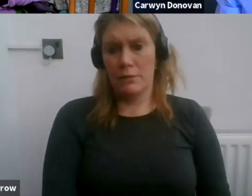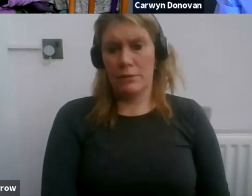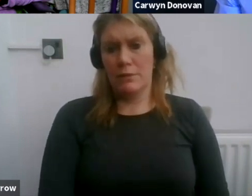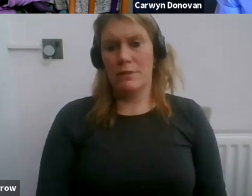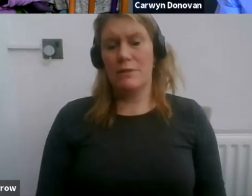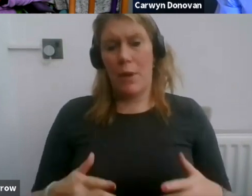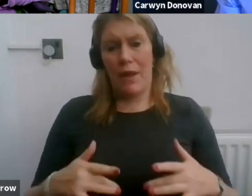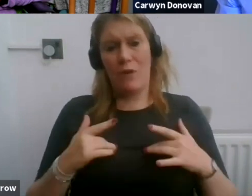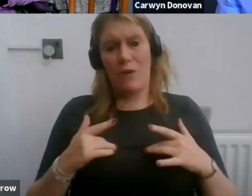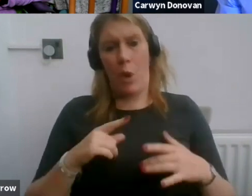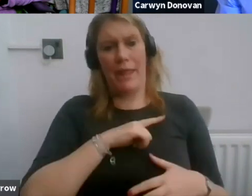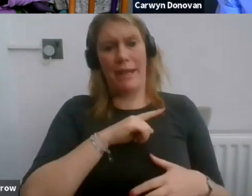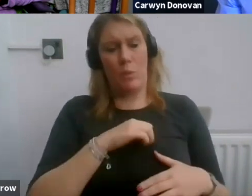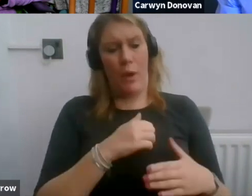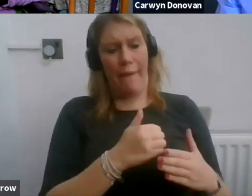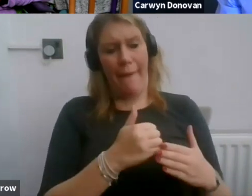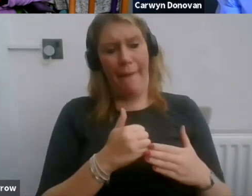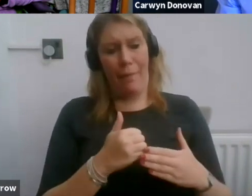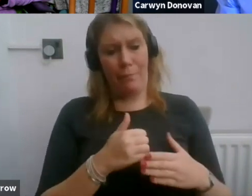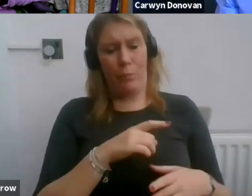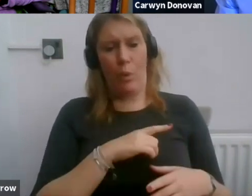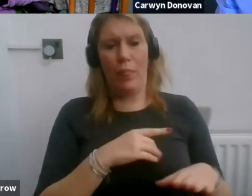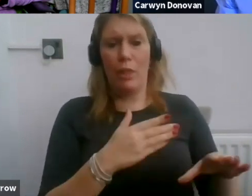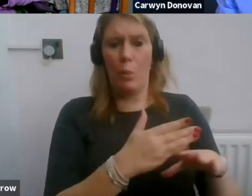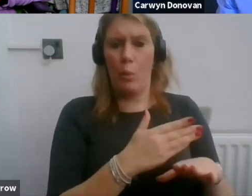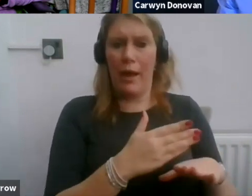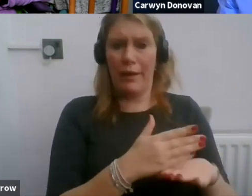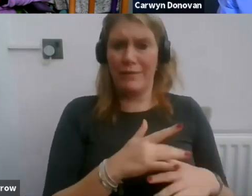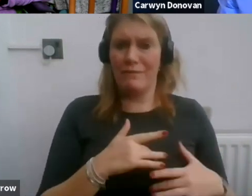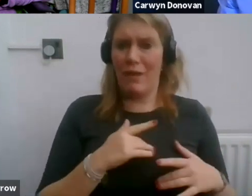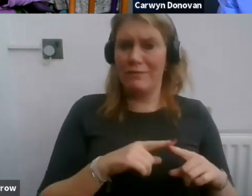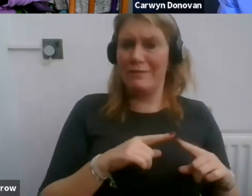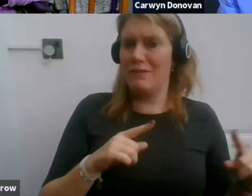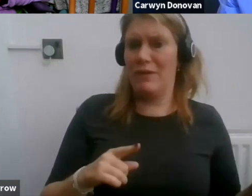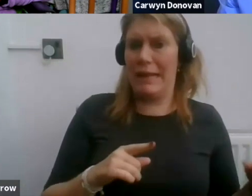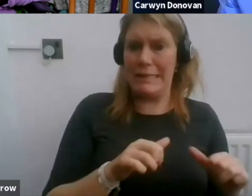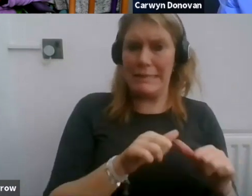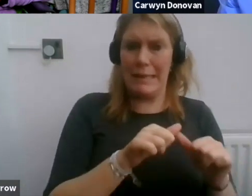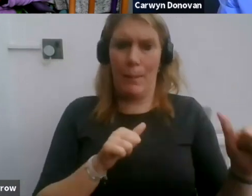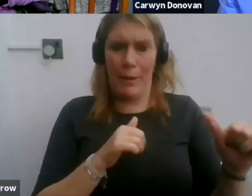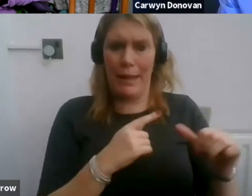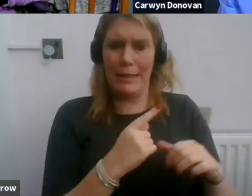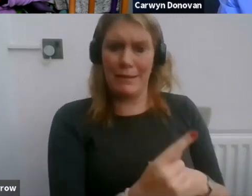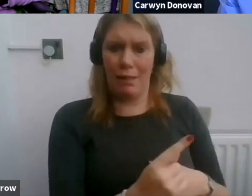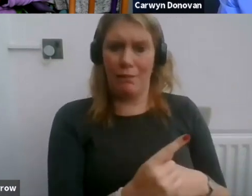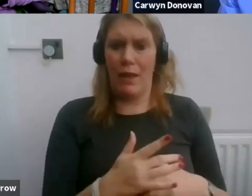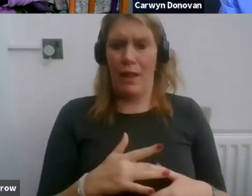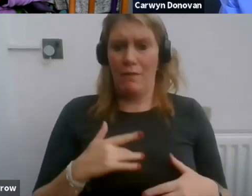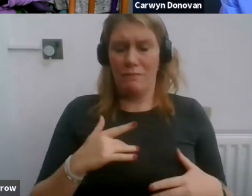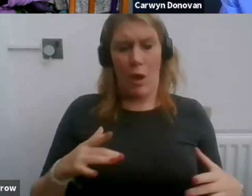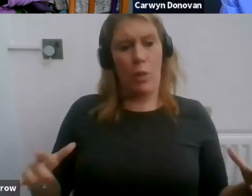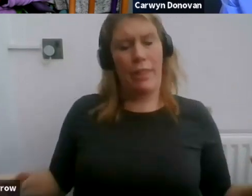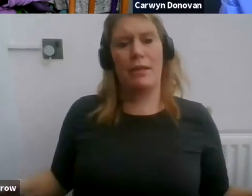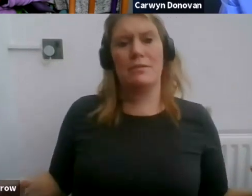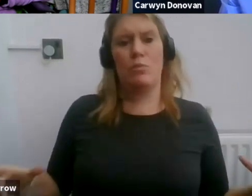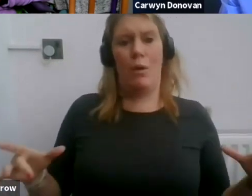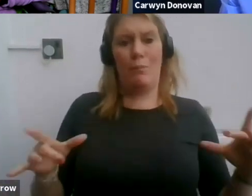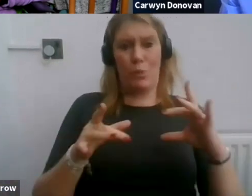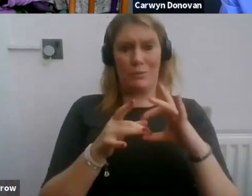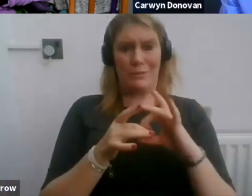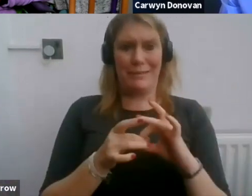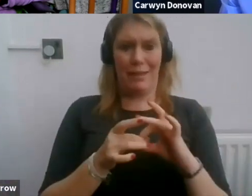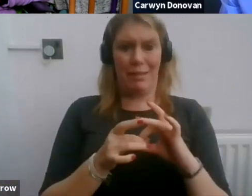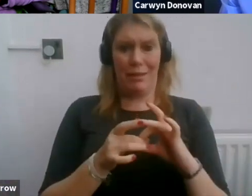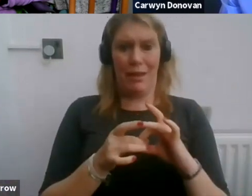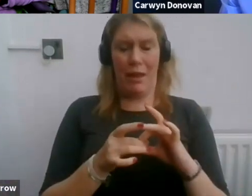a way. It brought us together. Where they sought to divide us, it brought us together. And that's the message. Where